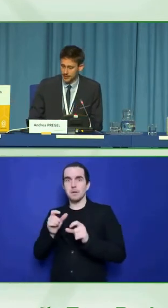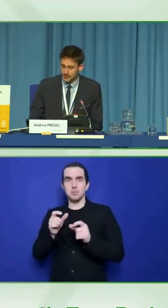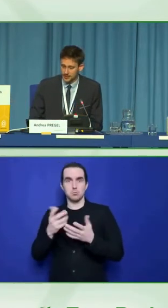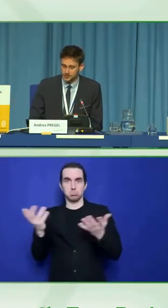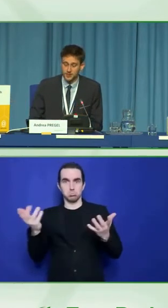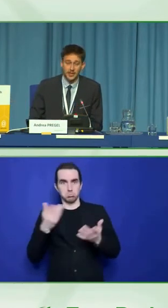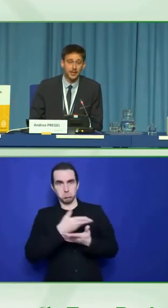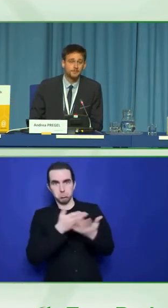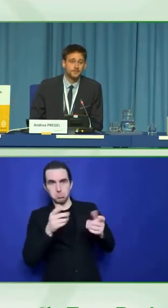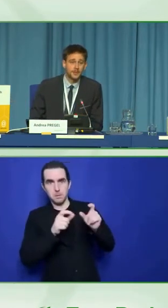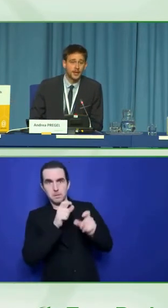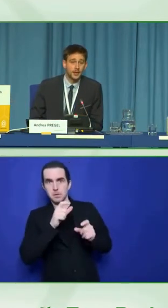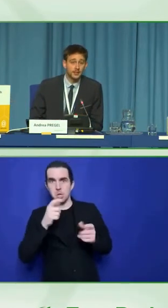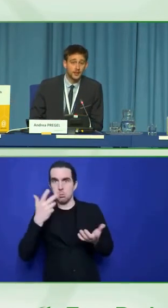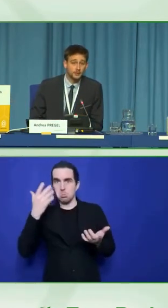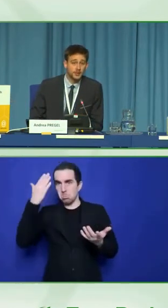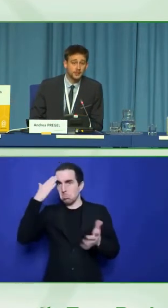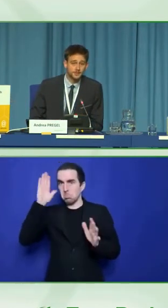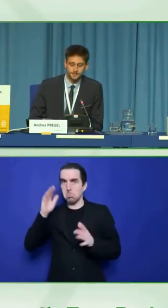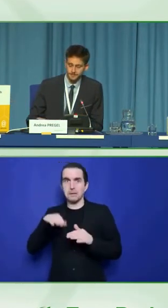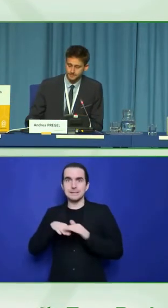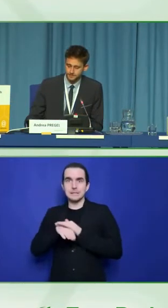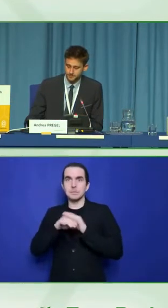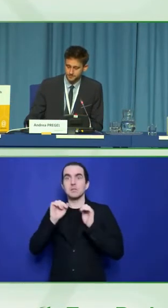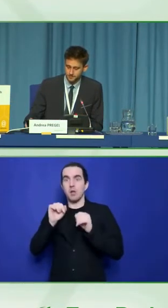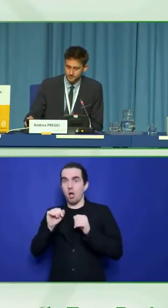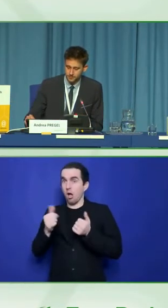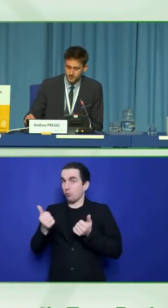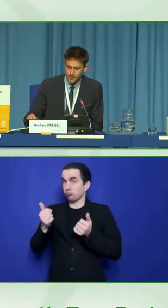that's standing next to me here. Next slide, please.